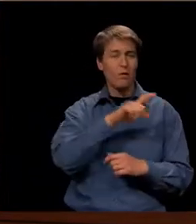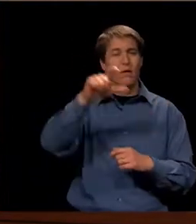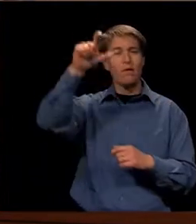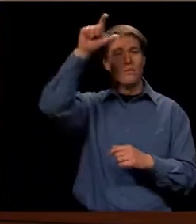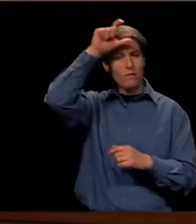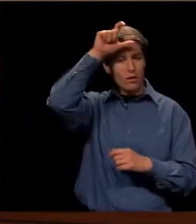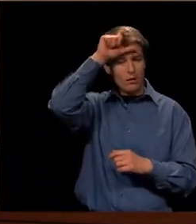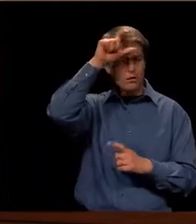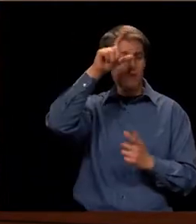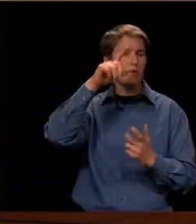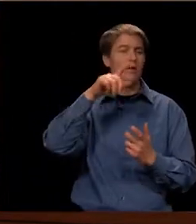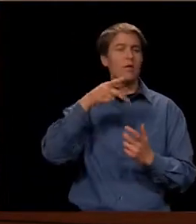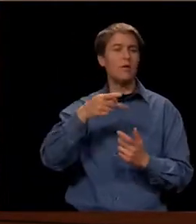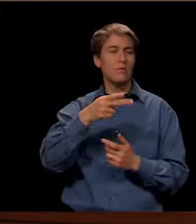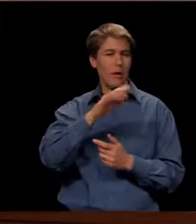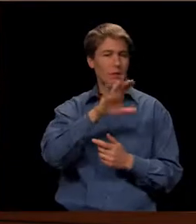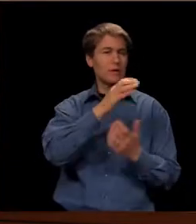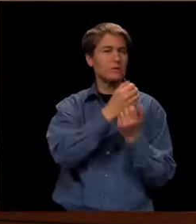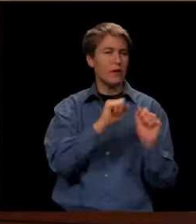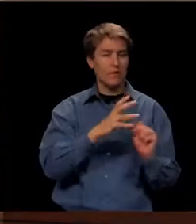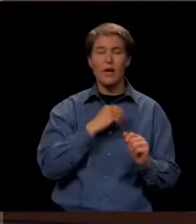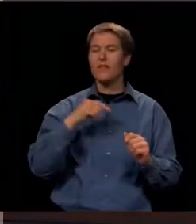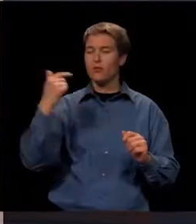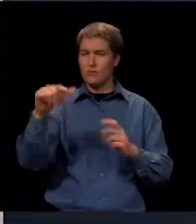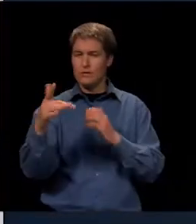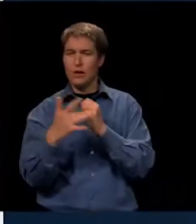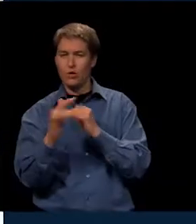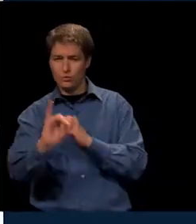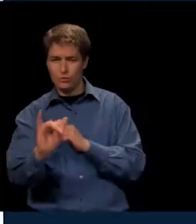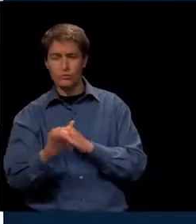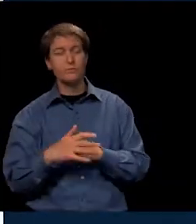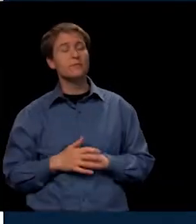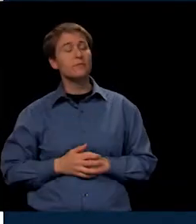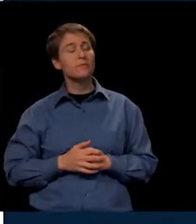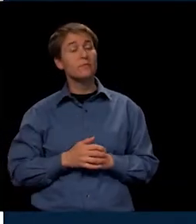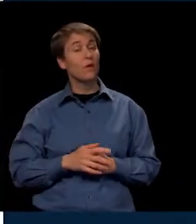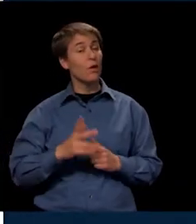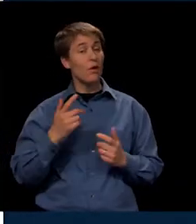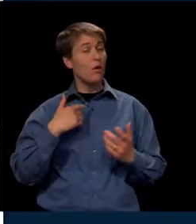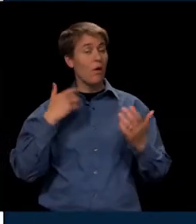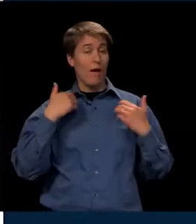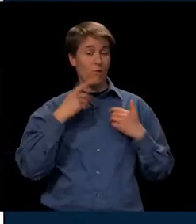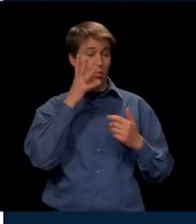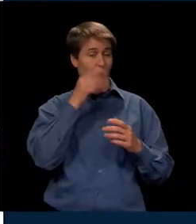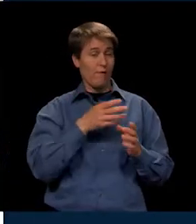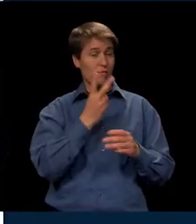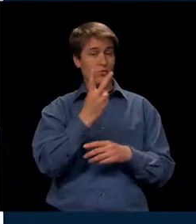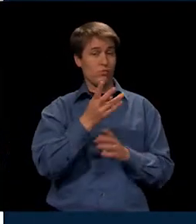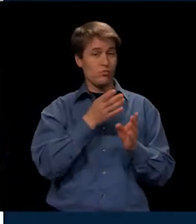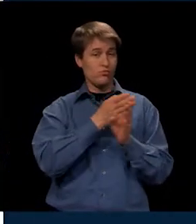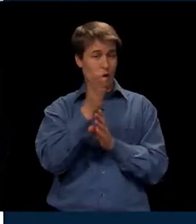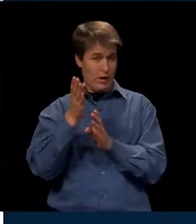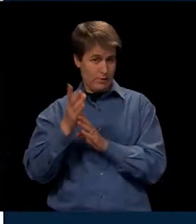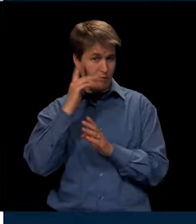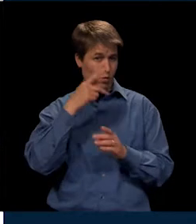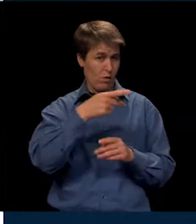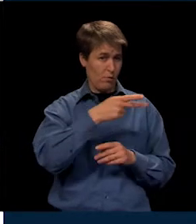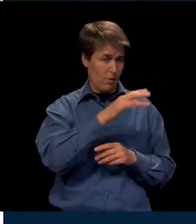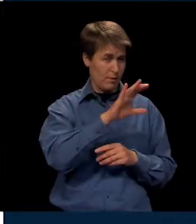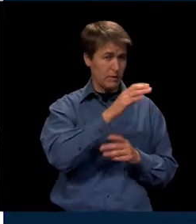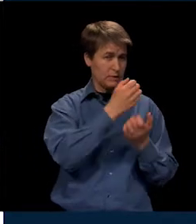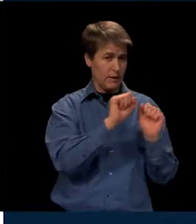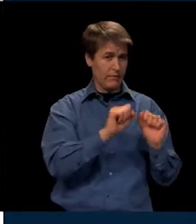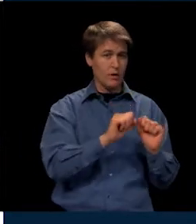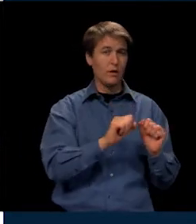public safety, and in green technology. What we ended up with was we're going to have two strands in our public safety area. It's going to be fire